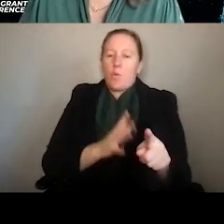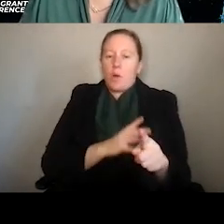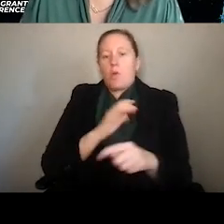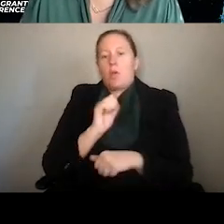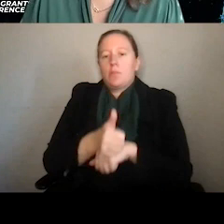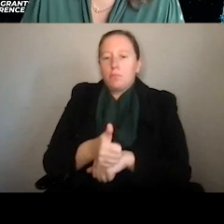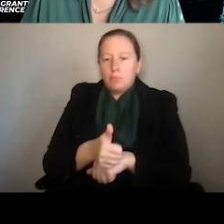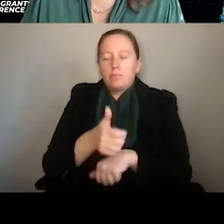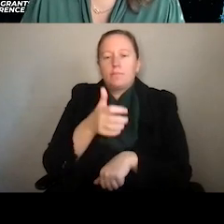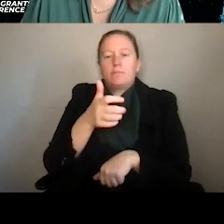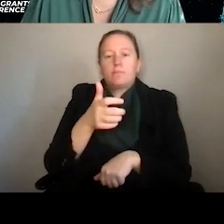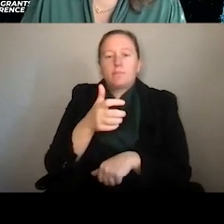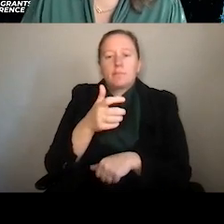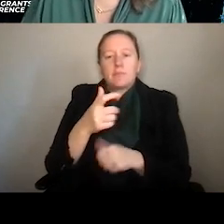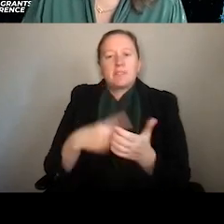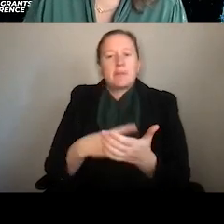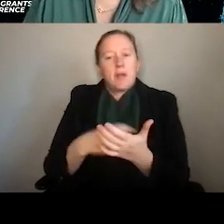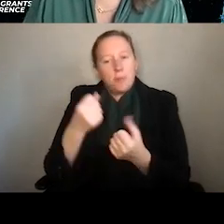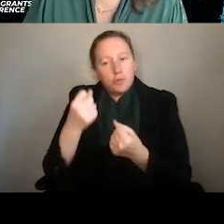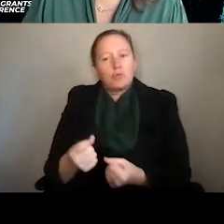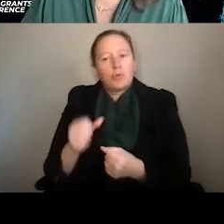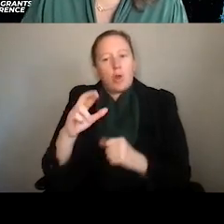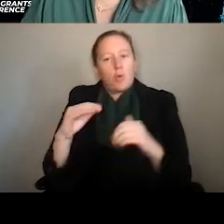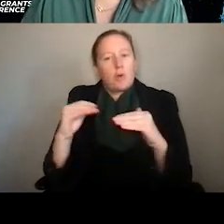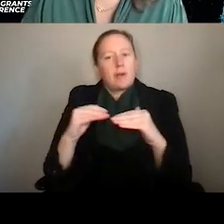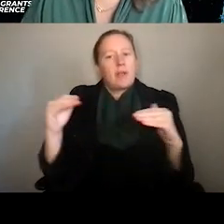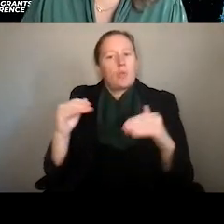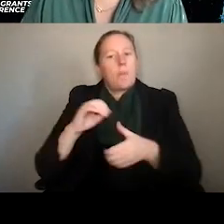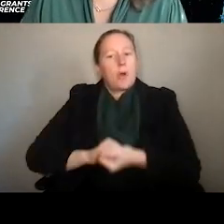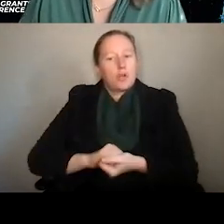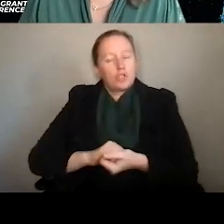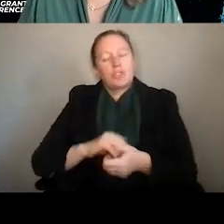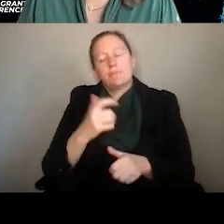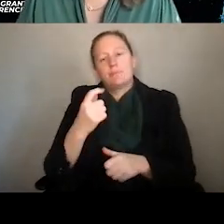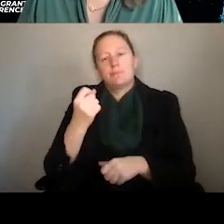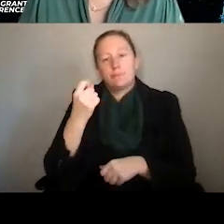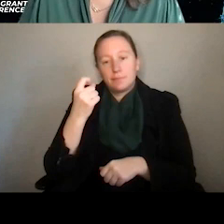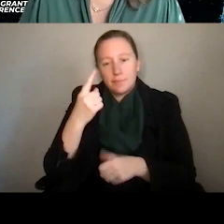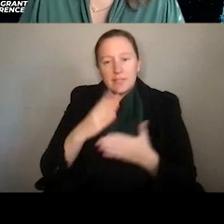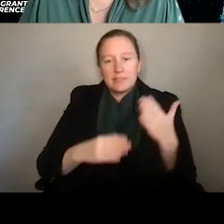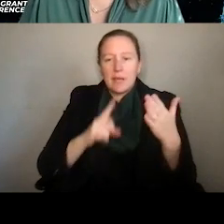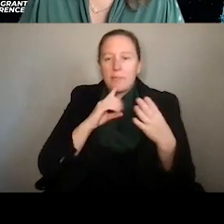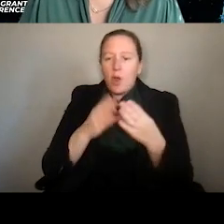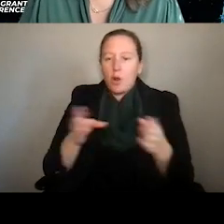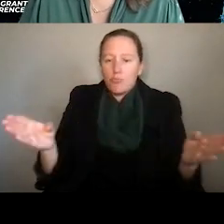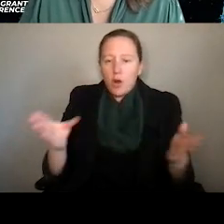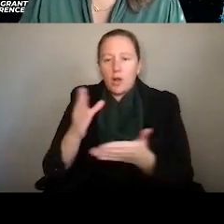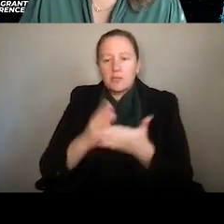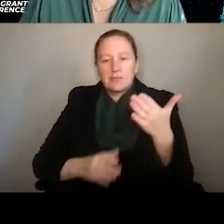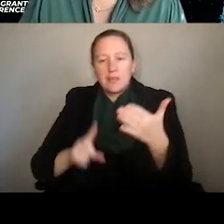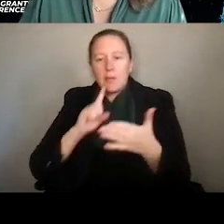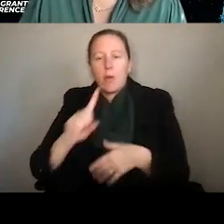for strong and sometimes equal partnerships across the nations. And it's important to know some are broad and some are sort of topic specific.